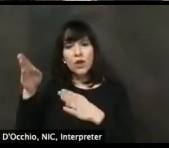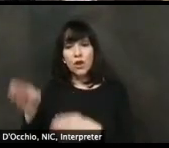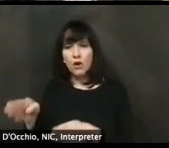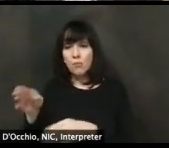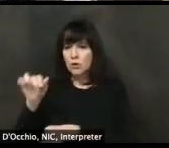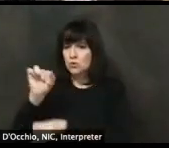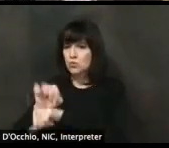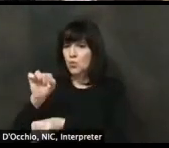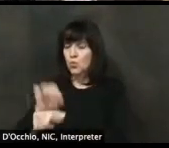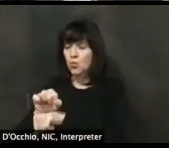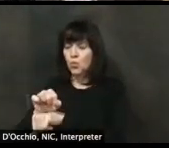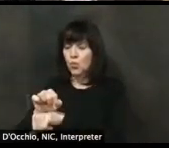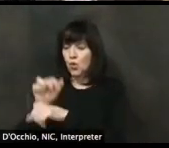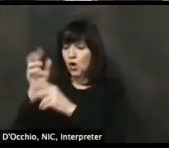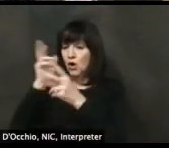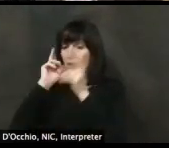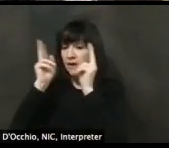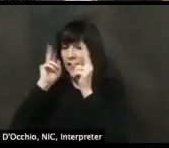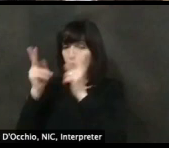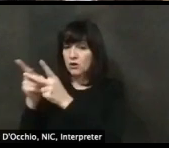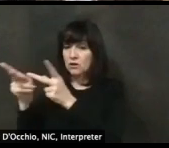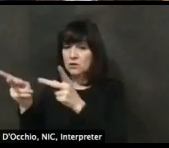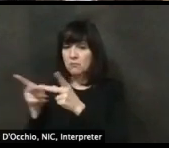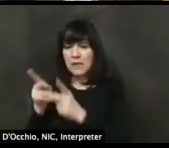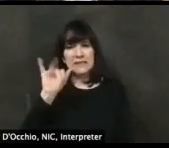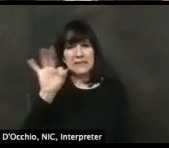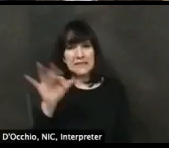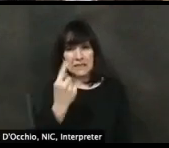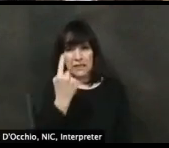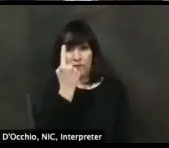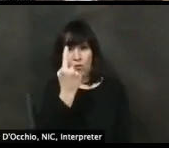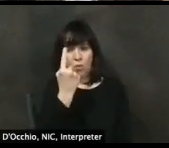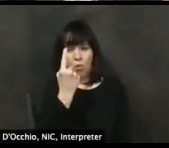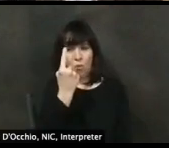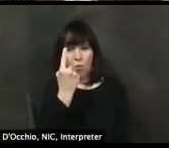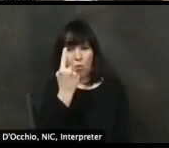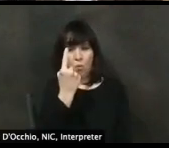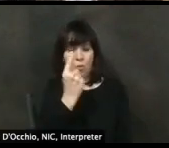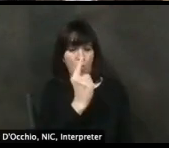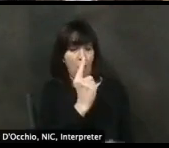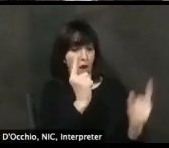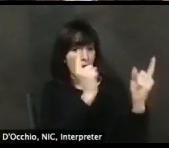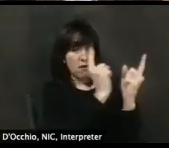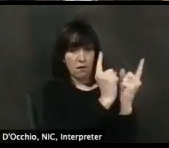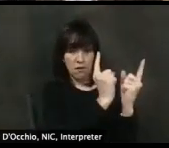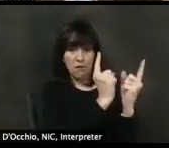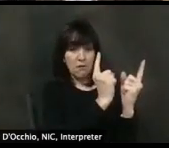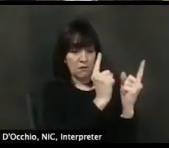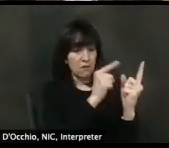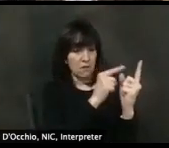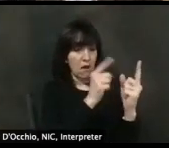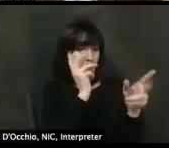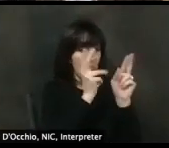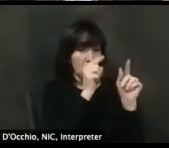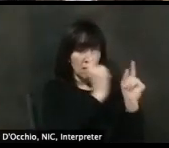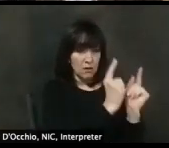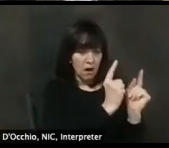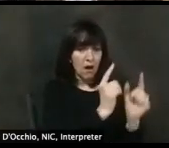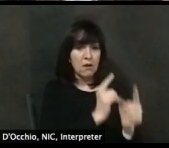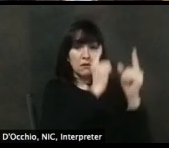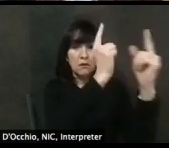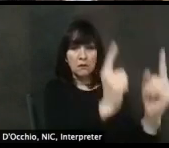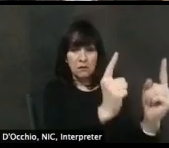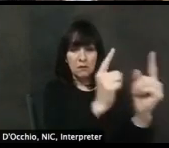specific question. Uh, Kim says, if it's one client for each stylist with no more people than four at the location, can a